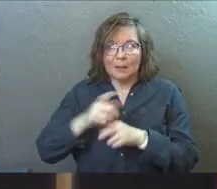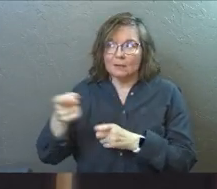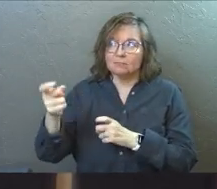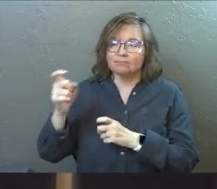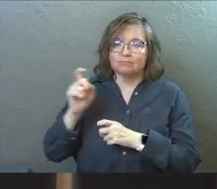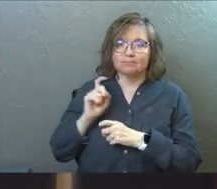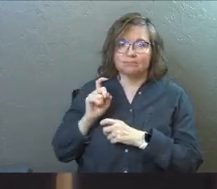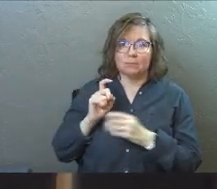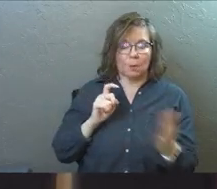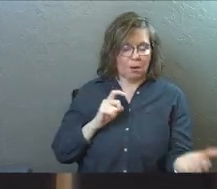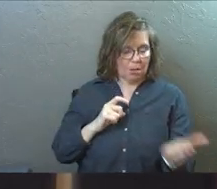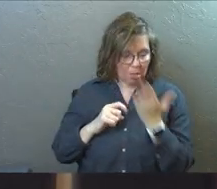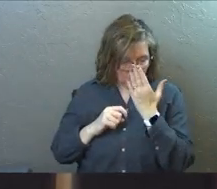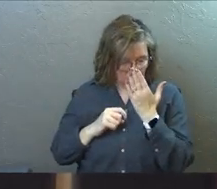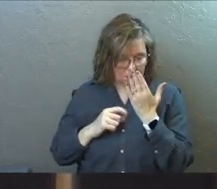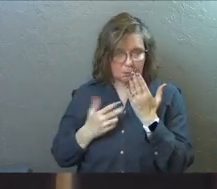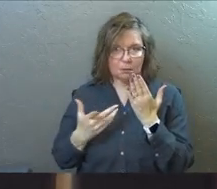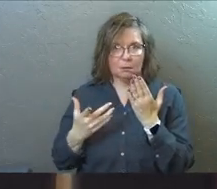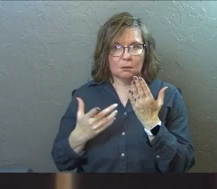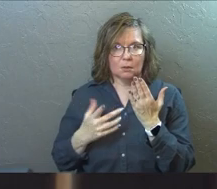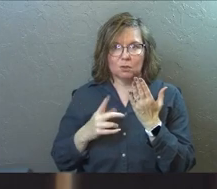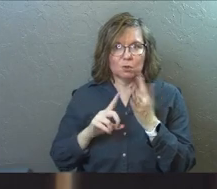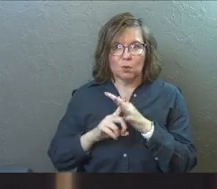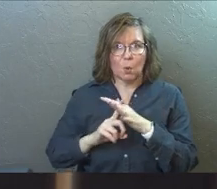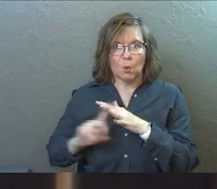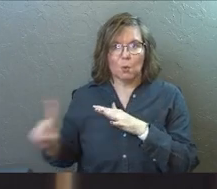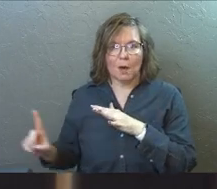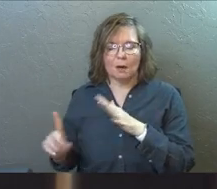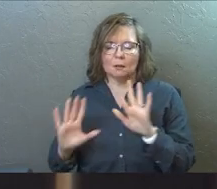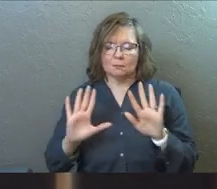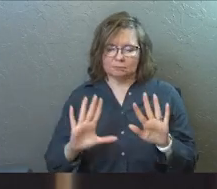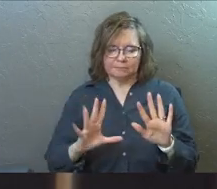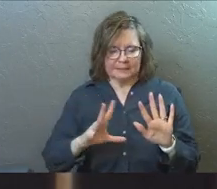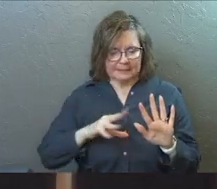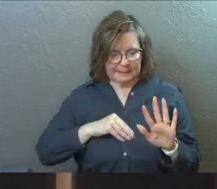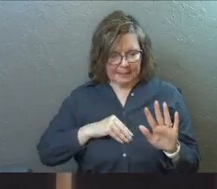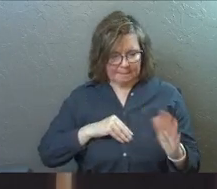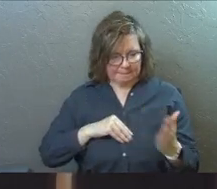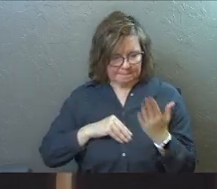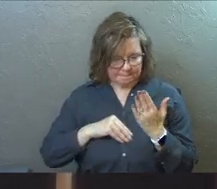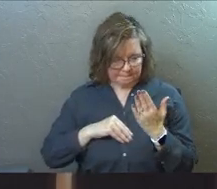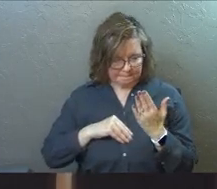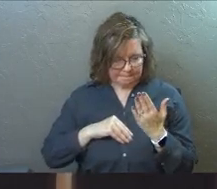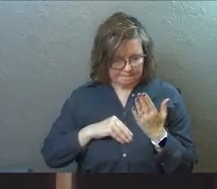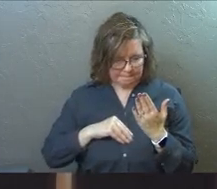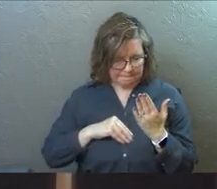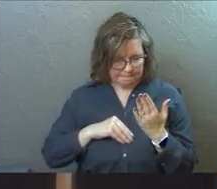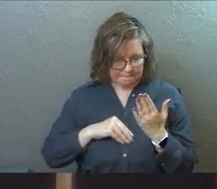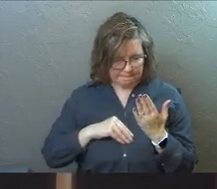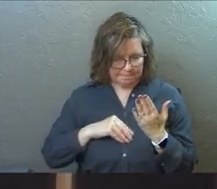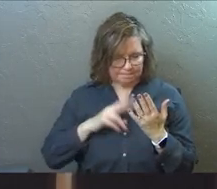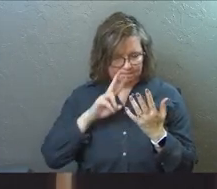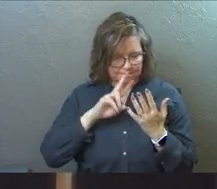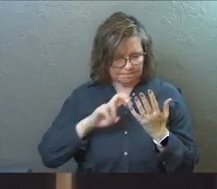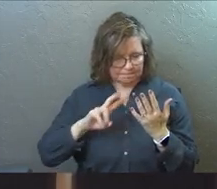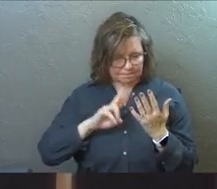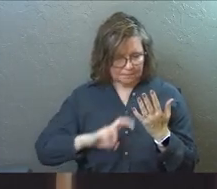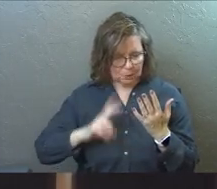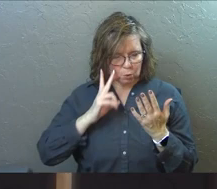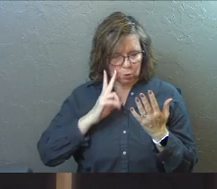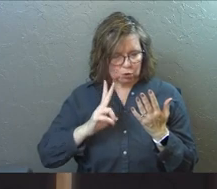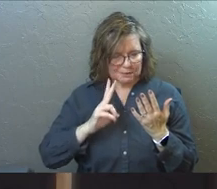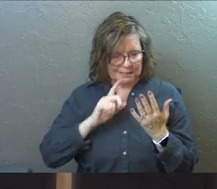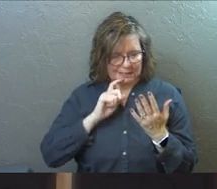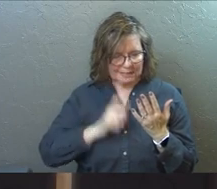When life brings it to you, you don't run from it. You allow it to happen and you see the treasure